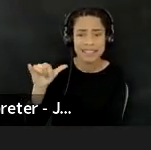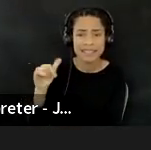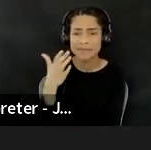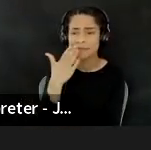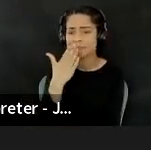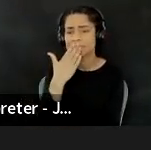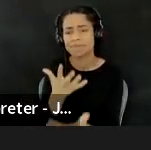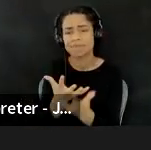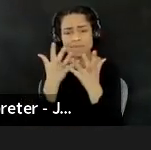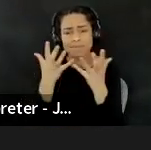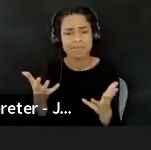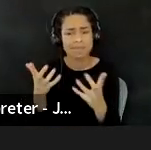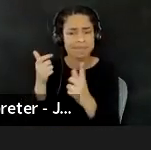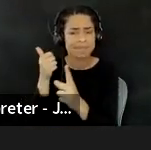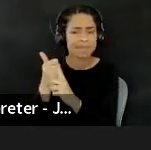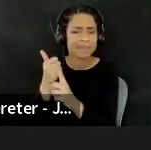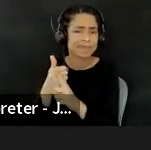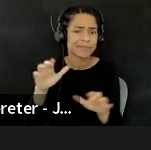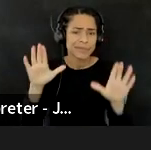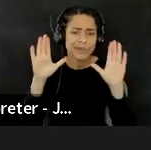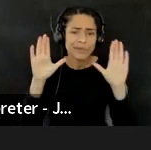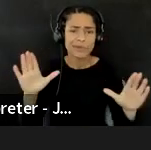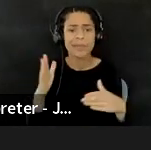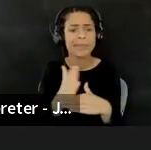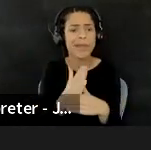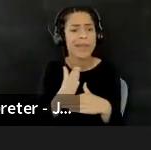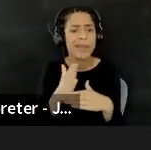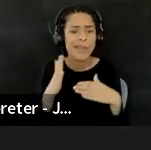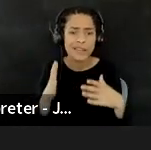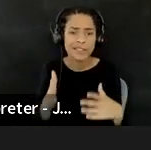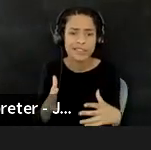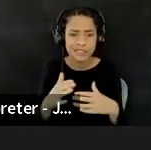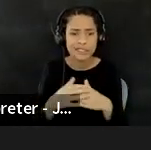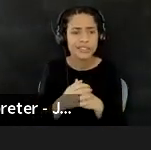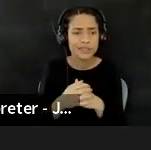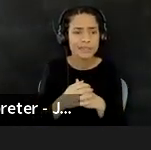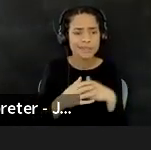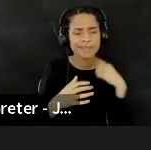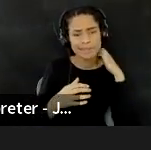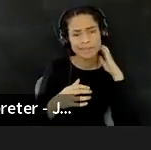um, incredible partner and, um, um, uh,